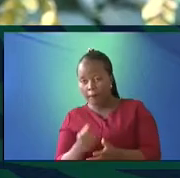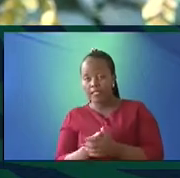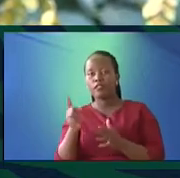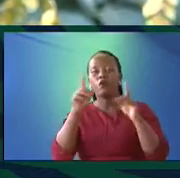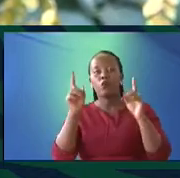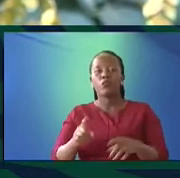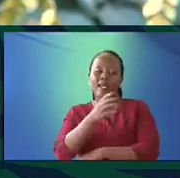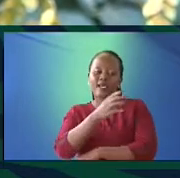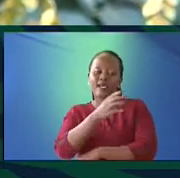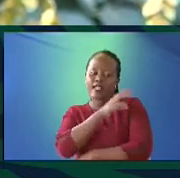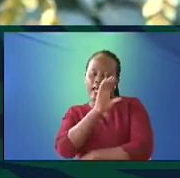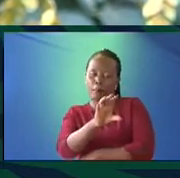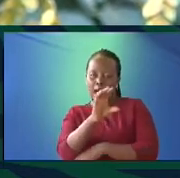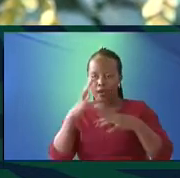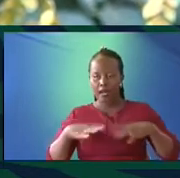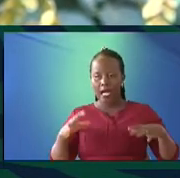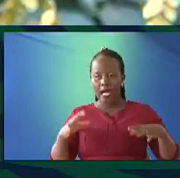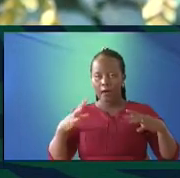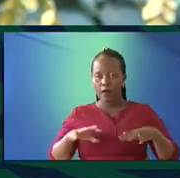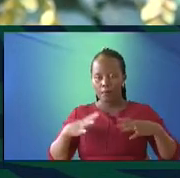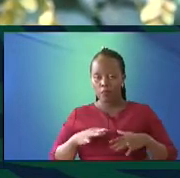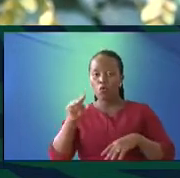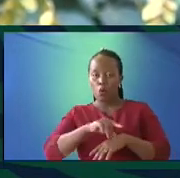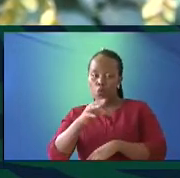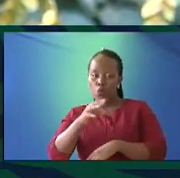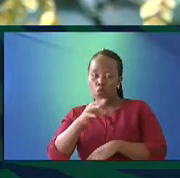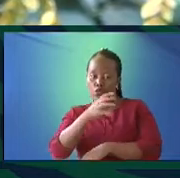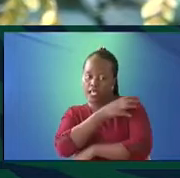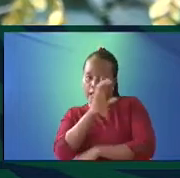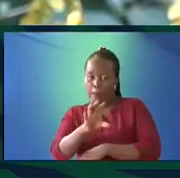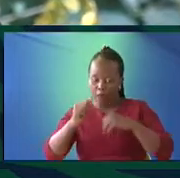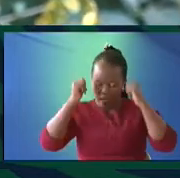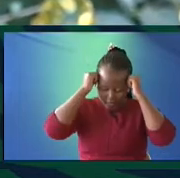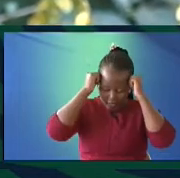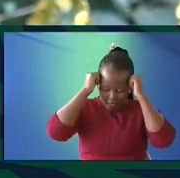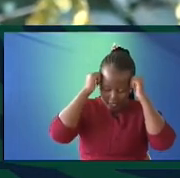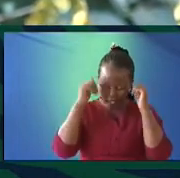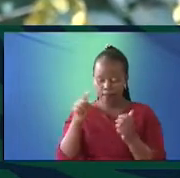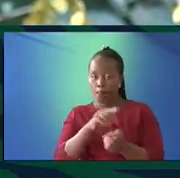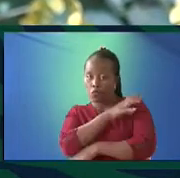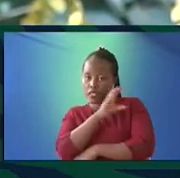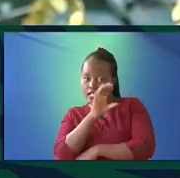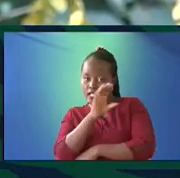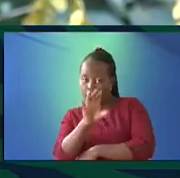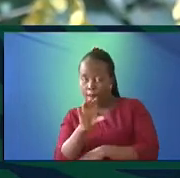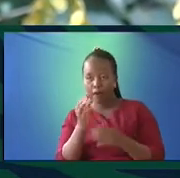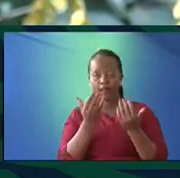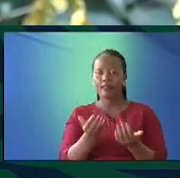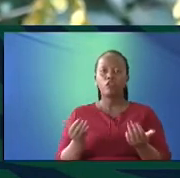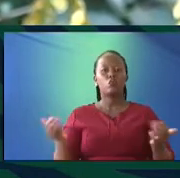empower our people. Let us empower the learners. Let us empower the children.